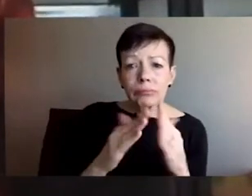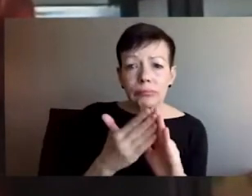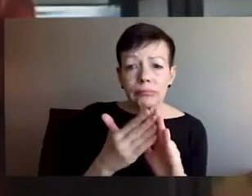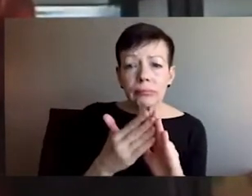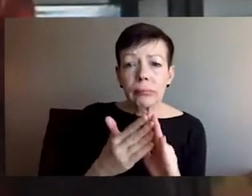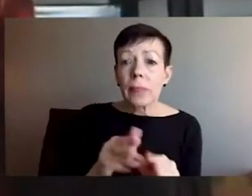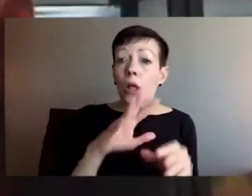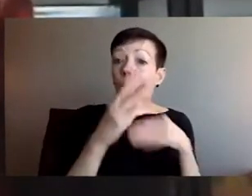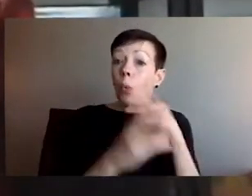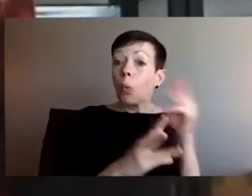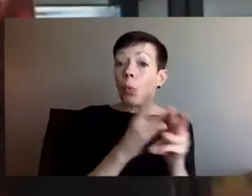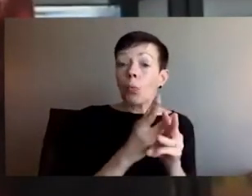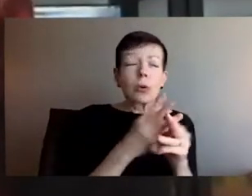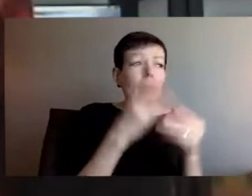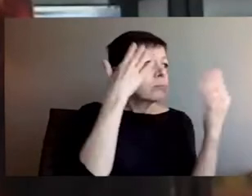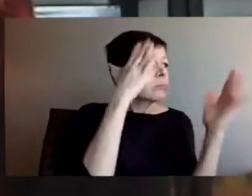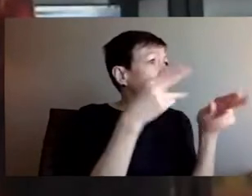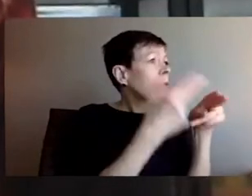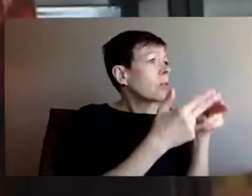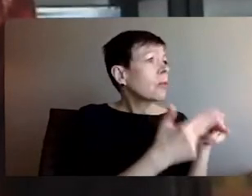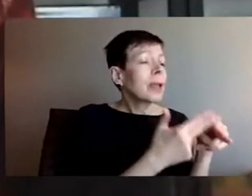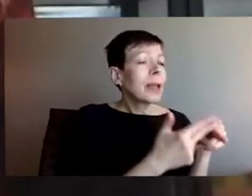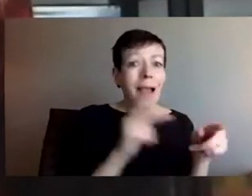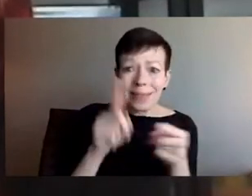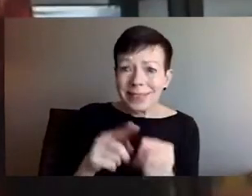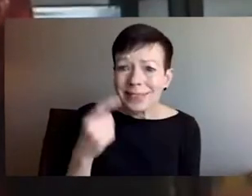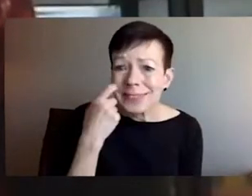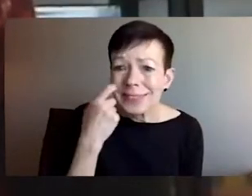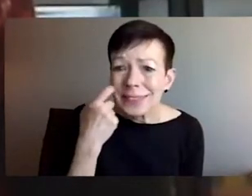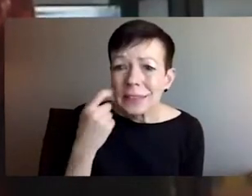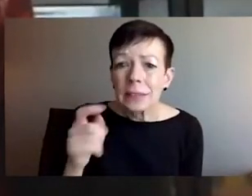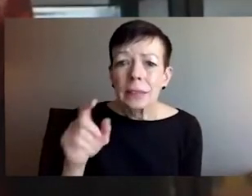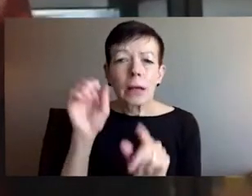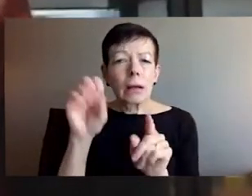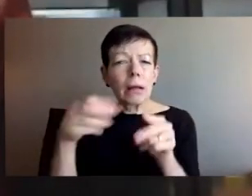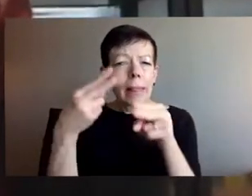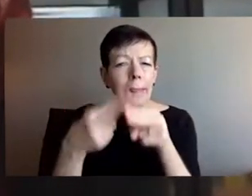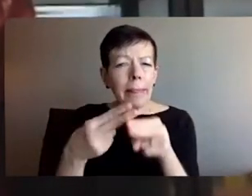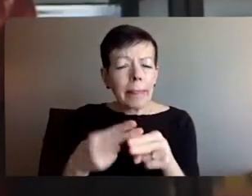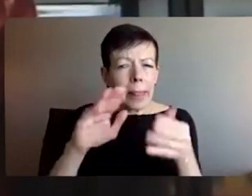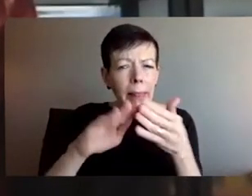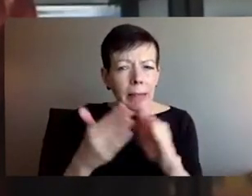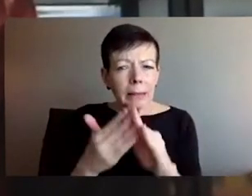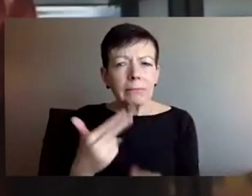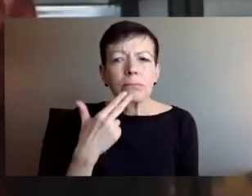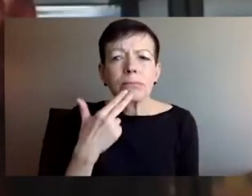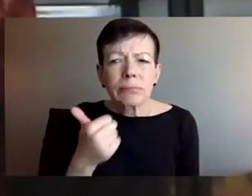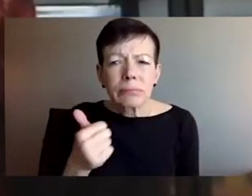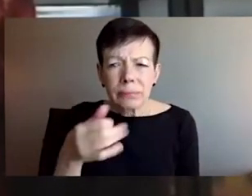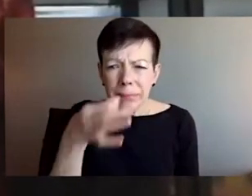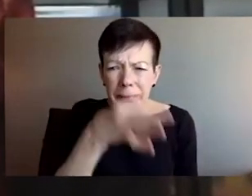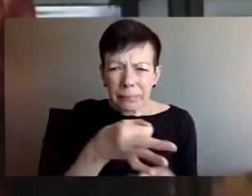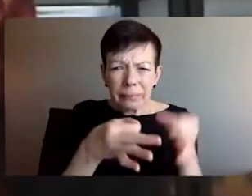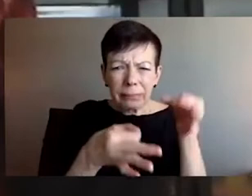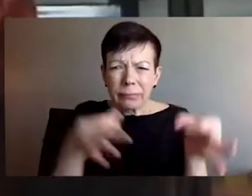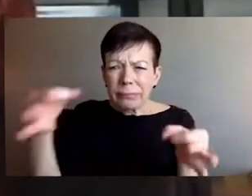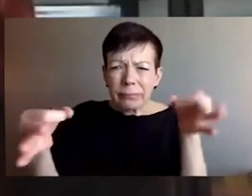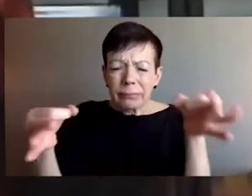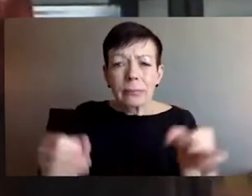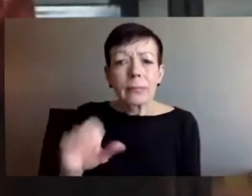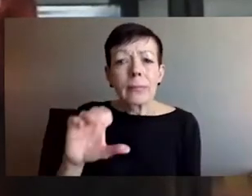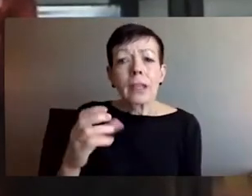Mariupol, Kharkiv, Chernihiv, Zhitomir, Dnipro, cities.